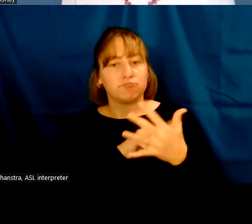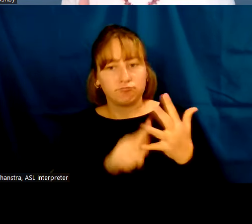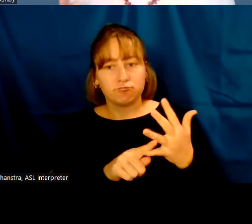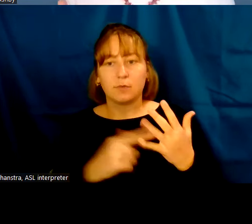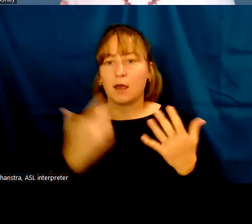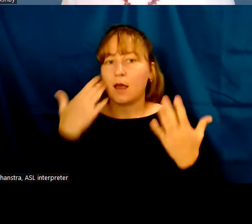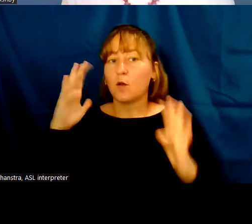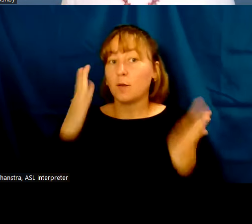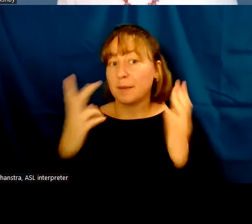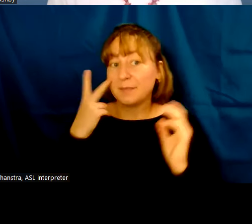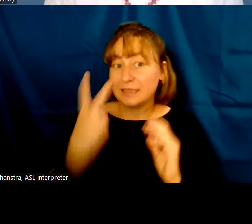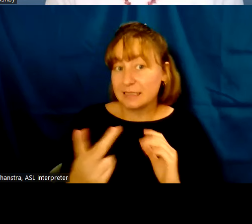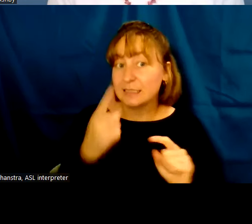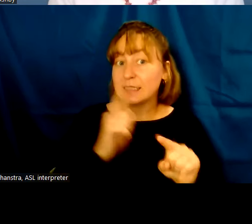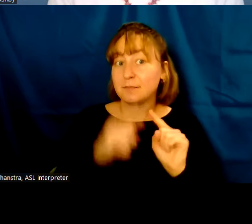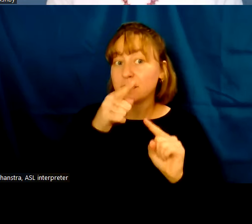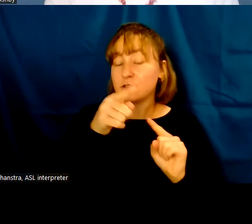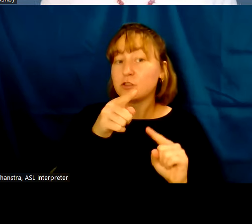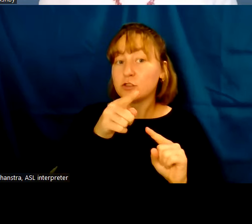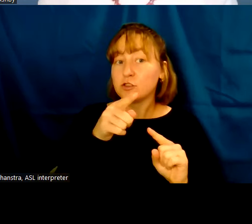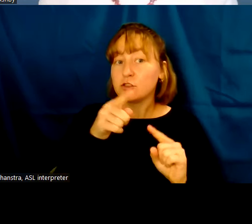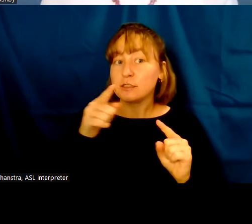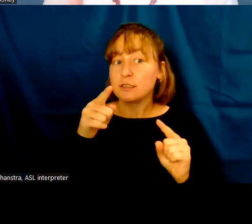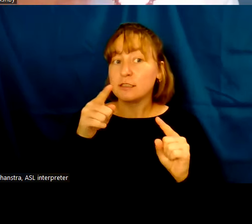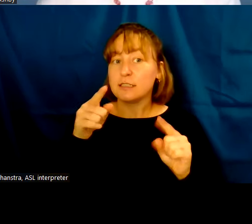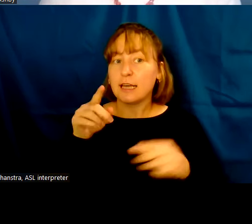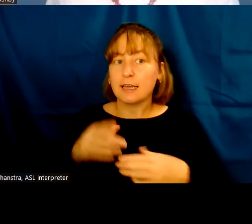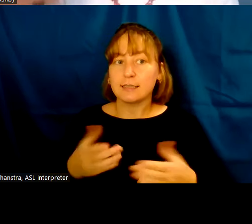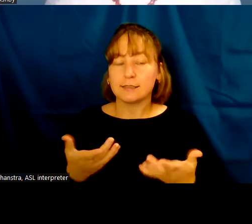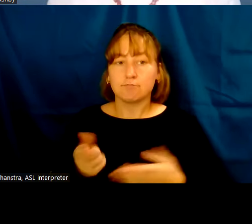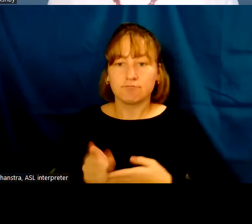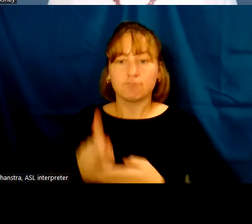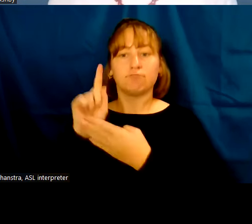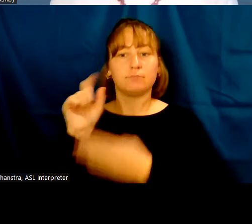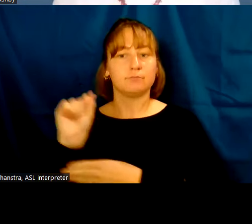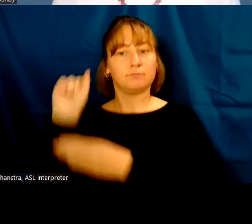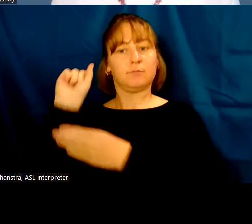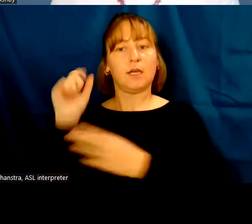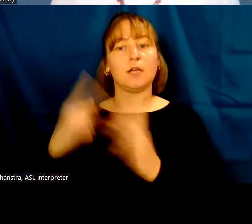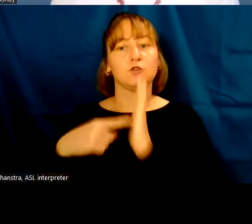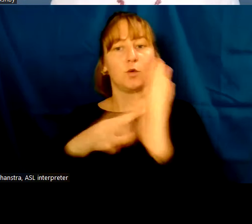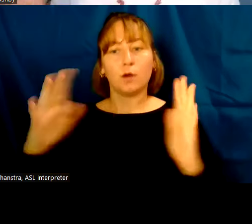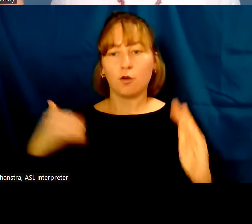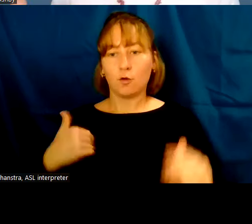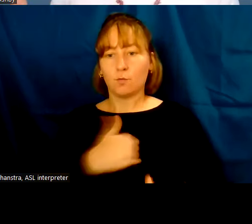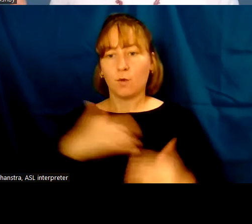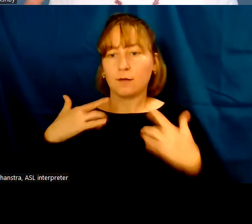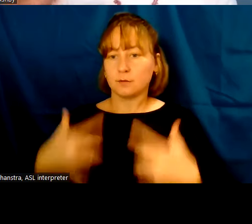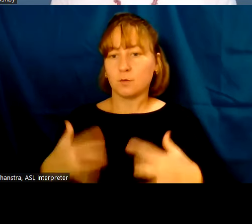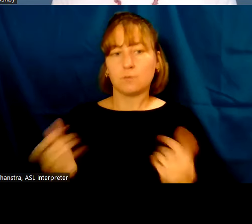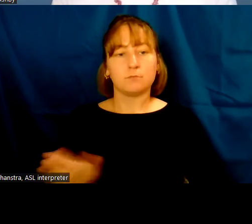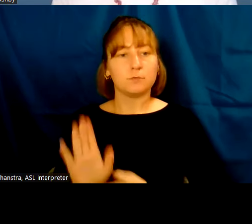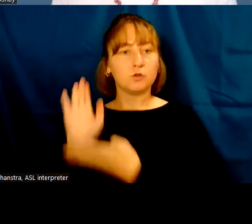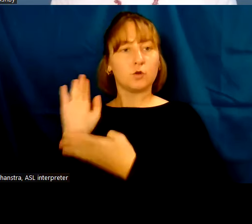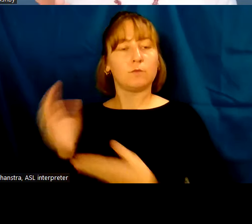you can make out, but she is lifting up and presenting her breast. And this is a theme that I'm going to keep harping on. This seems